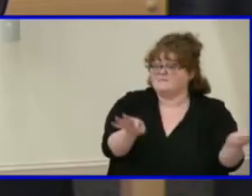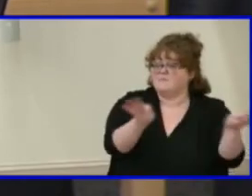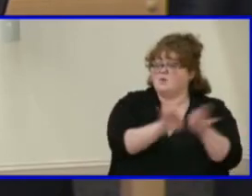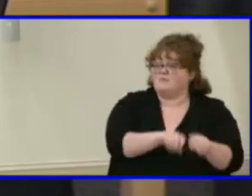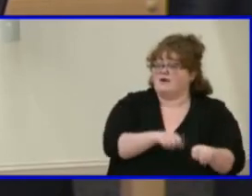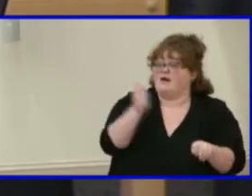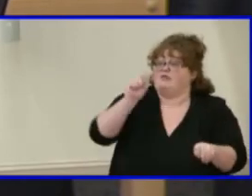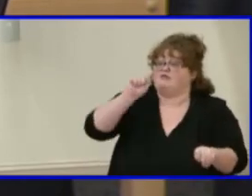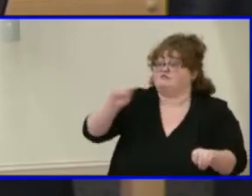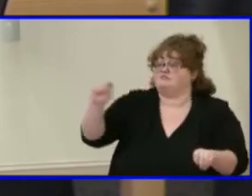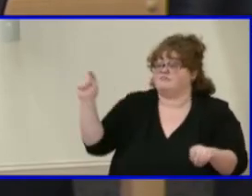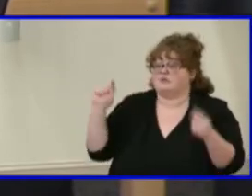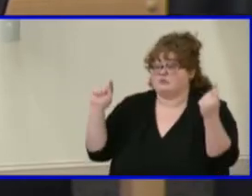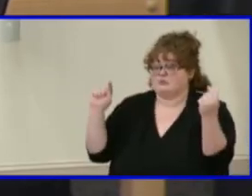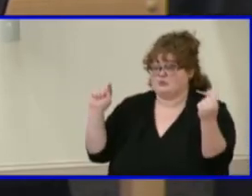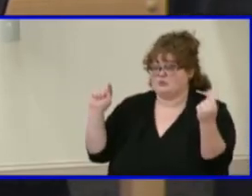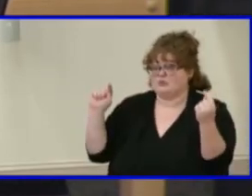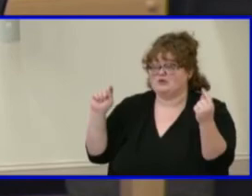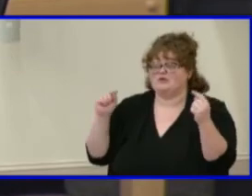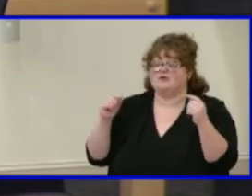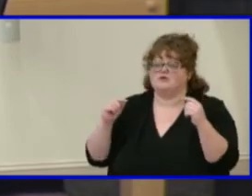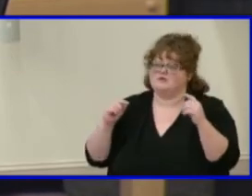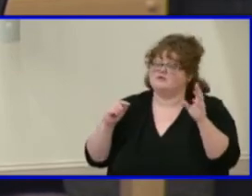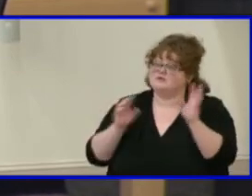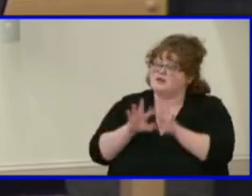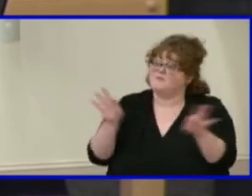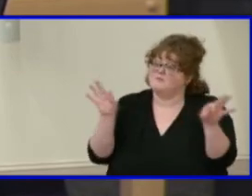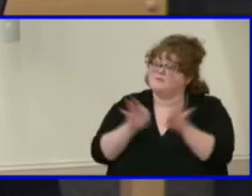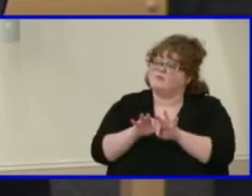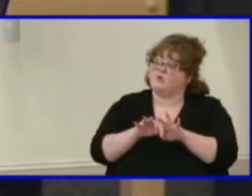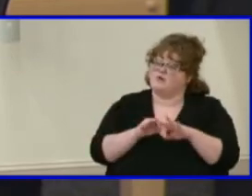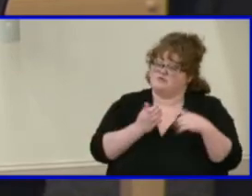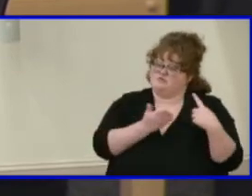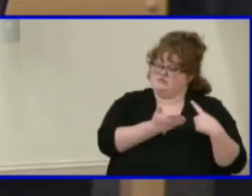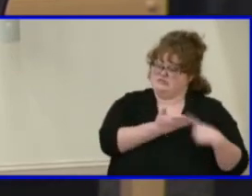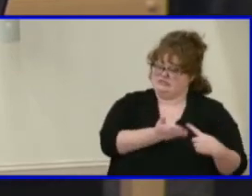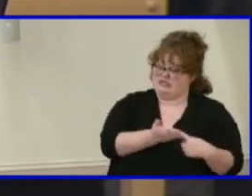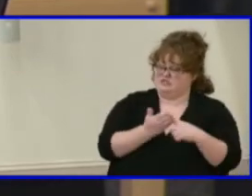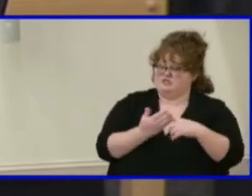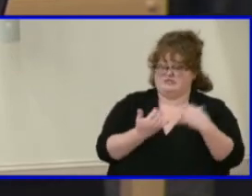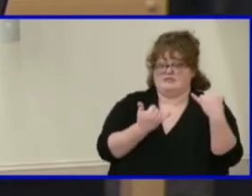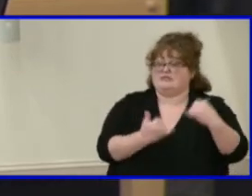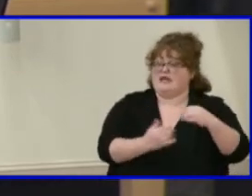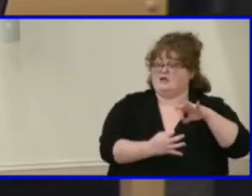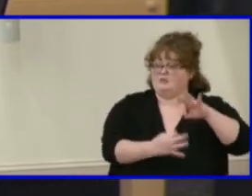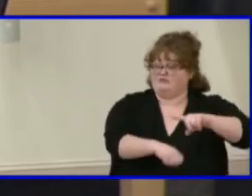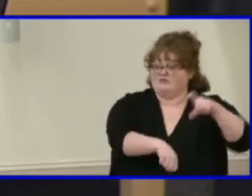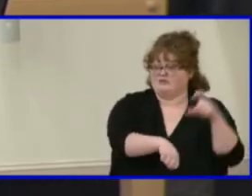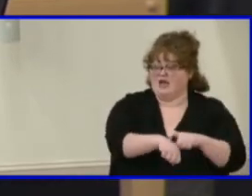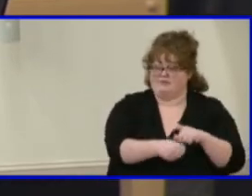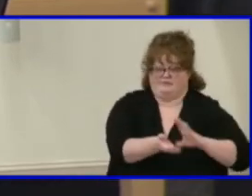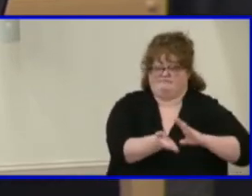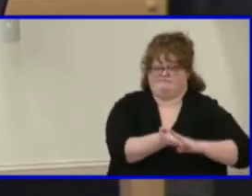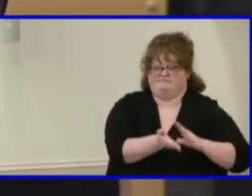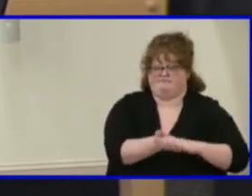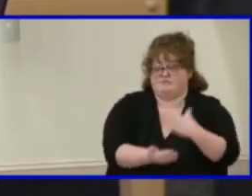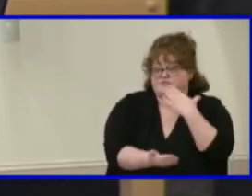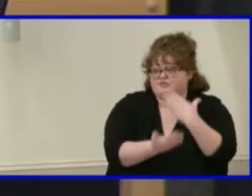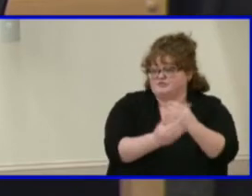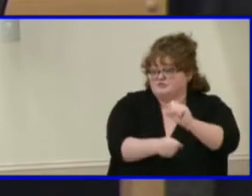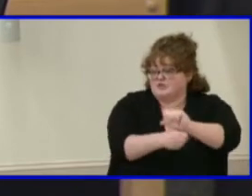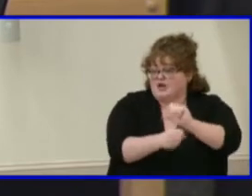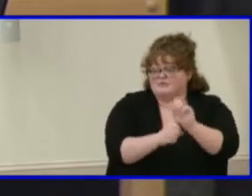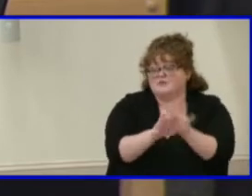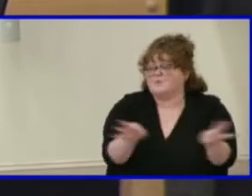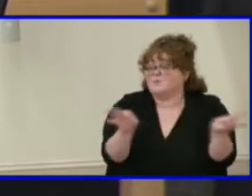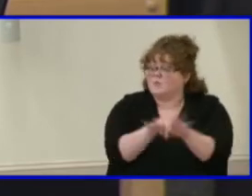that you are having them and it is a perfect time to have them. So I just want to say job well done, that we're not afraid to